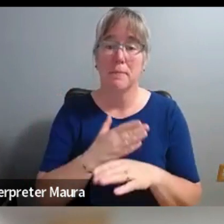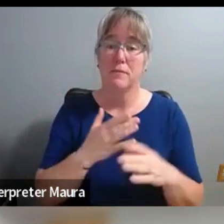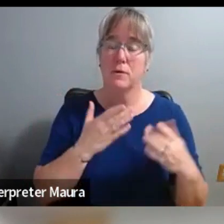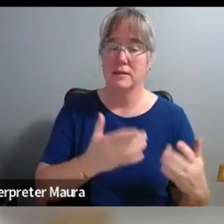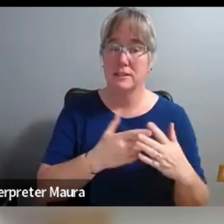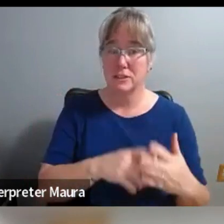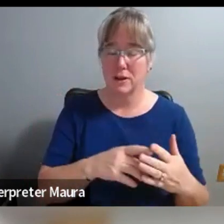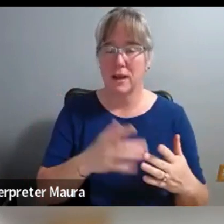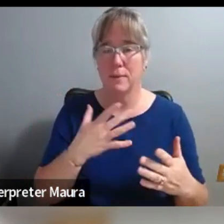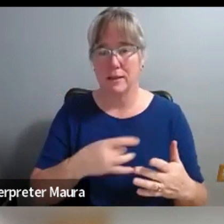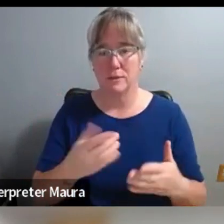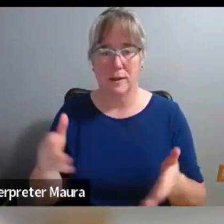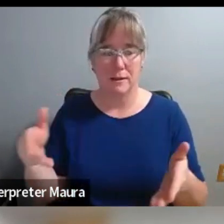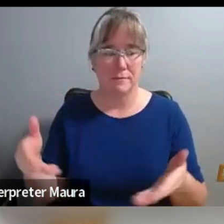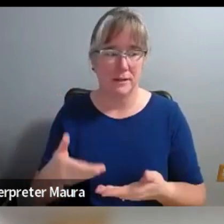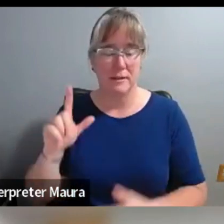to offer a land acknowledgement.